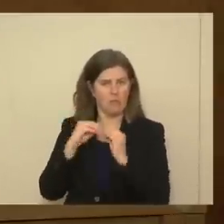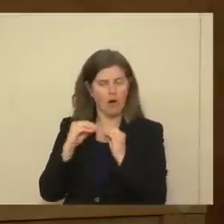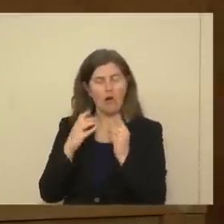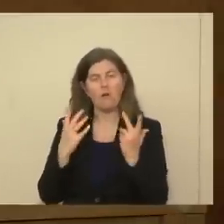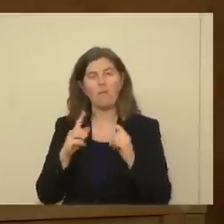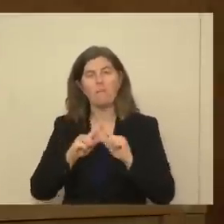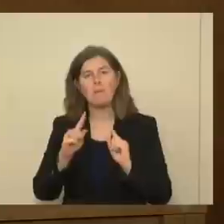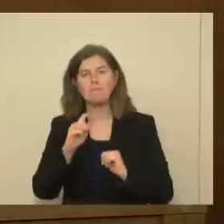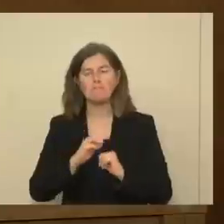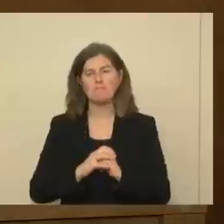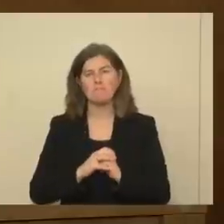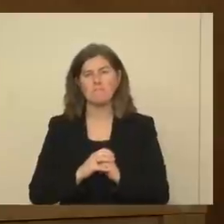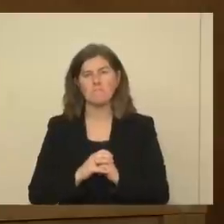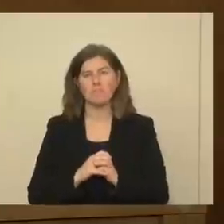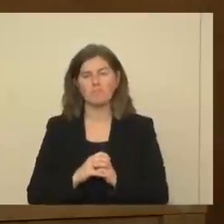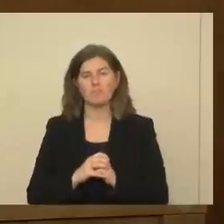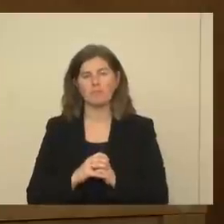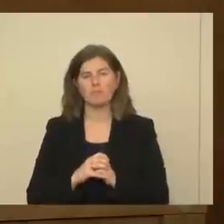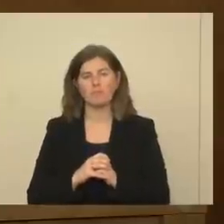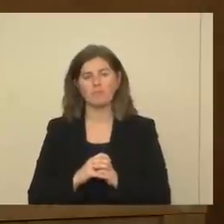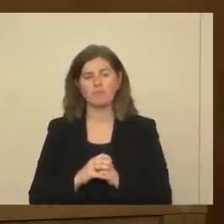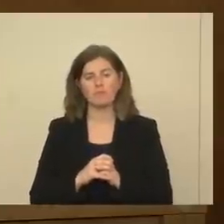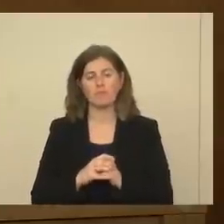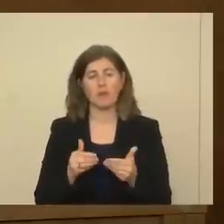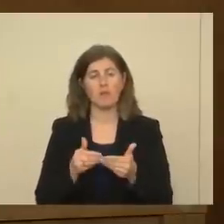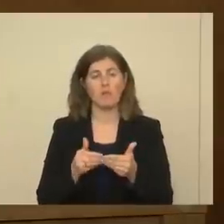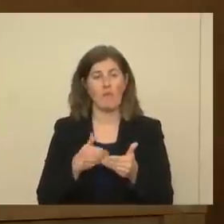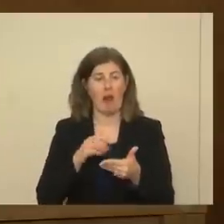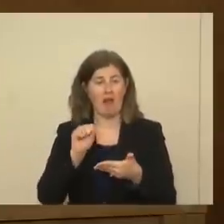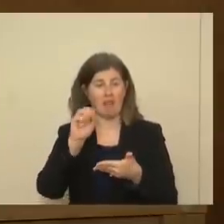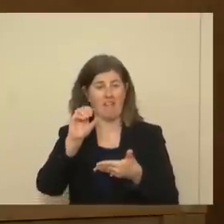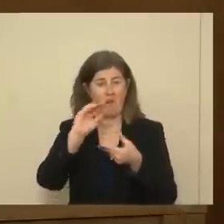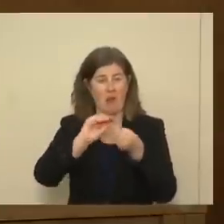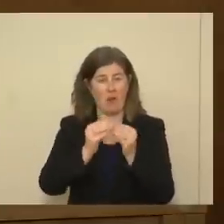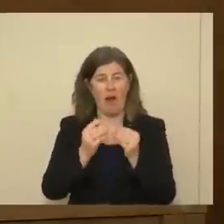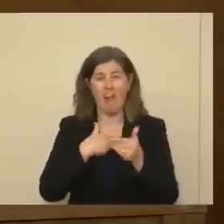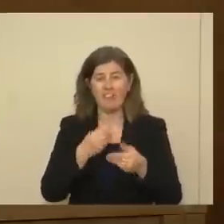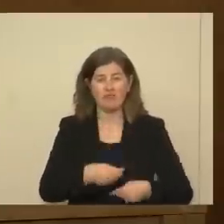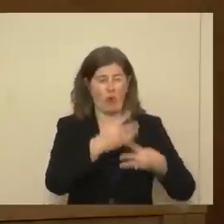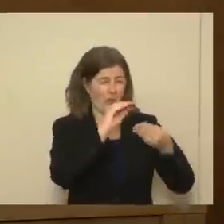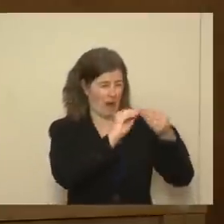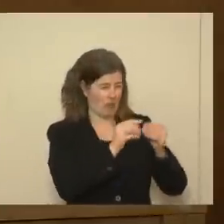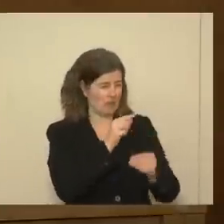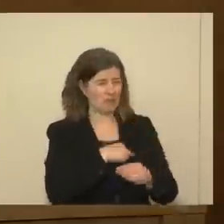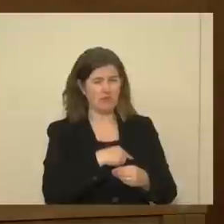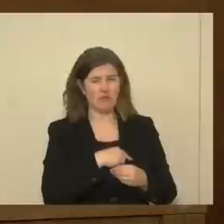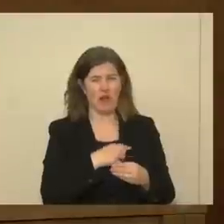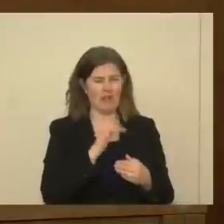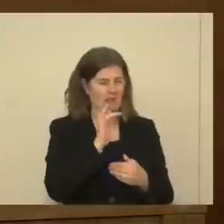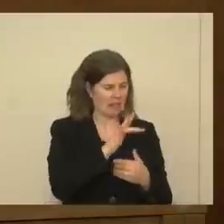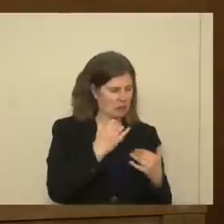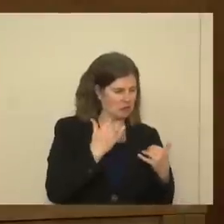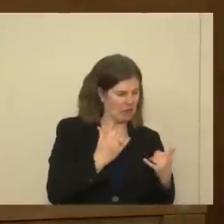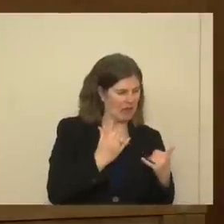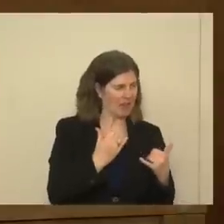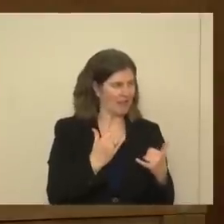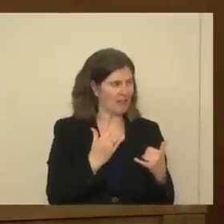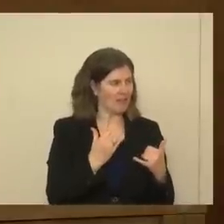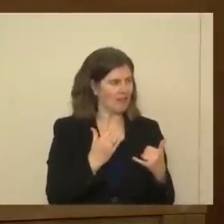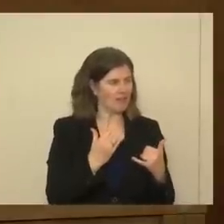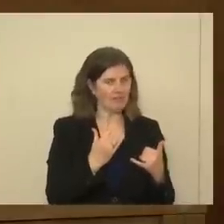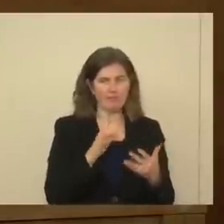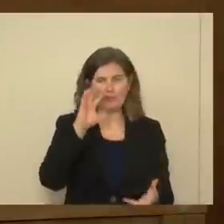say, before we get you numbers, I've looked at those numbers, too. I've clicked, you know, today, there are